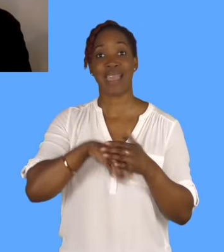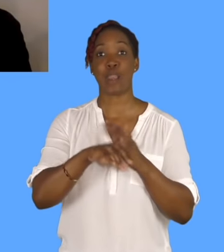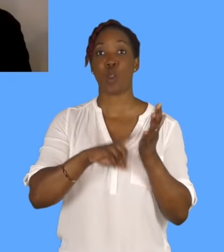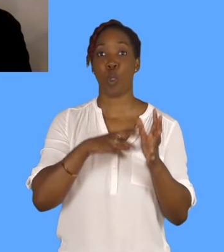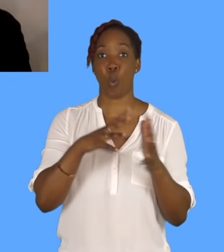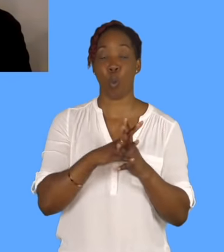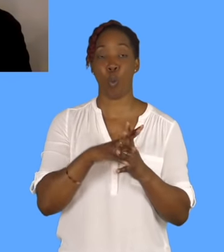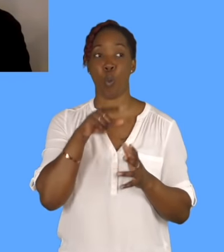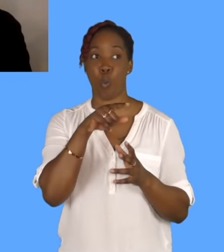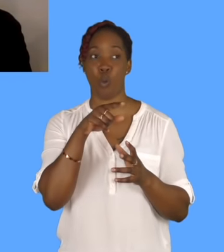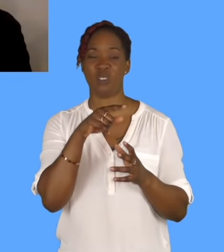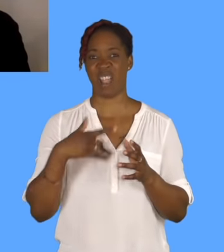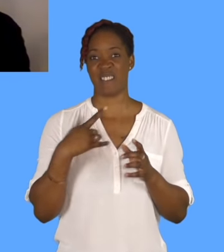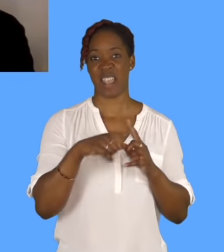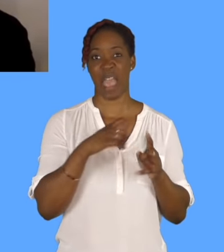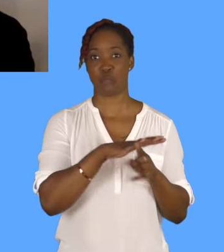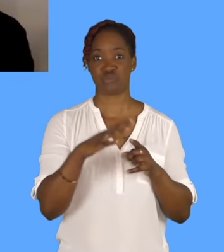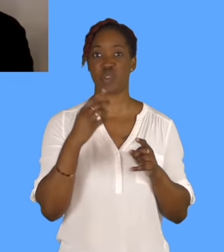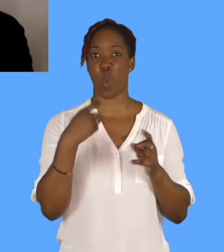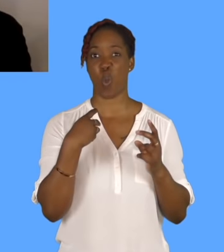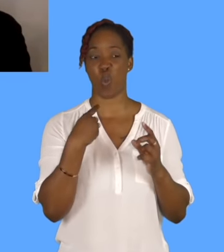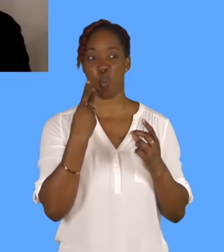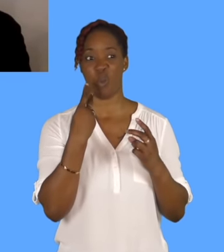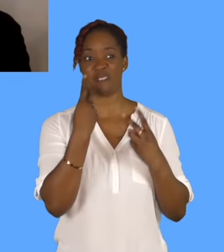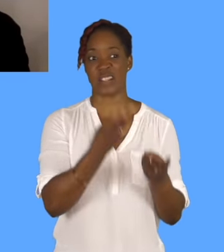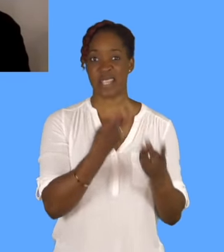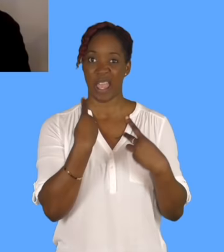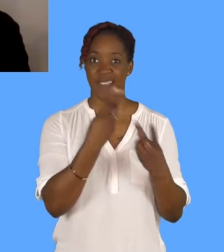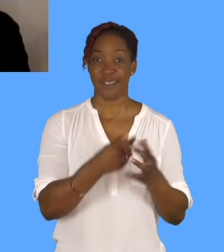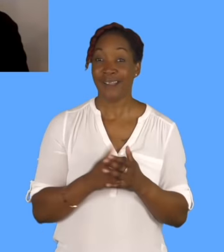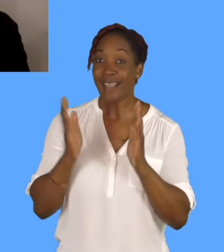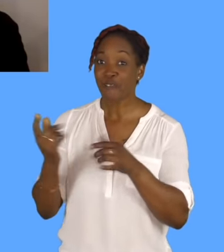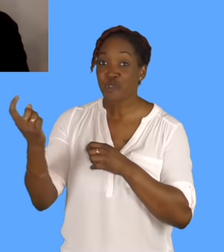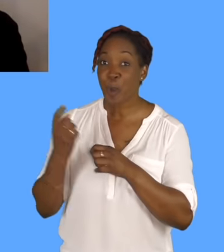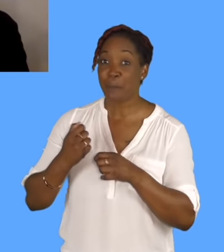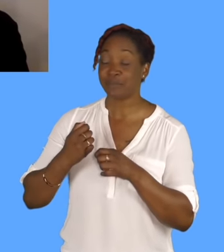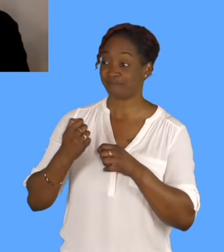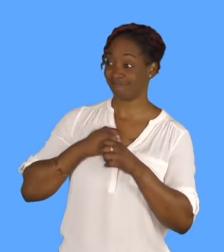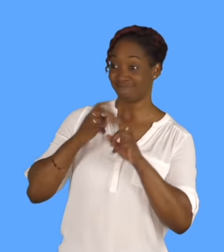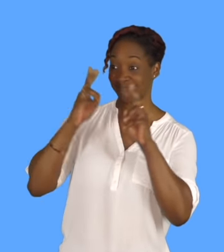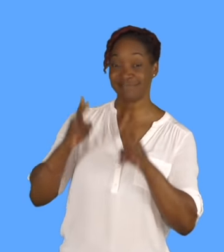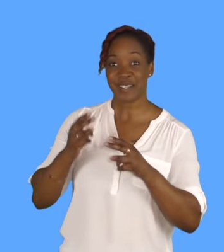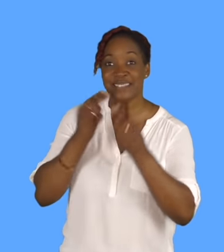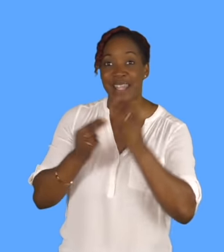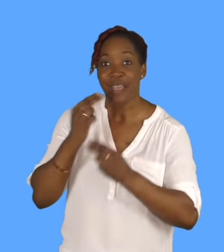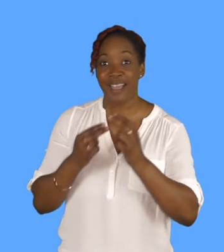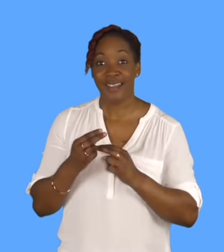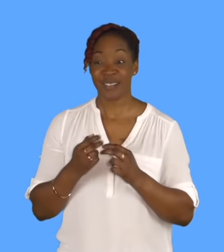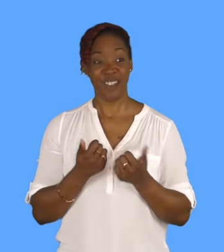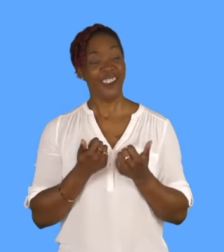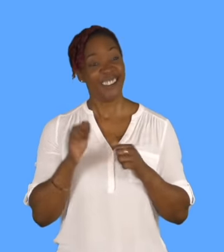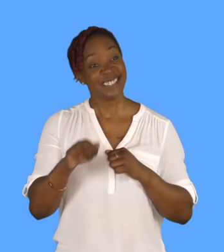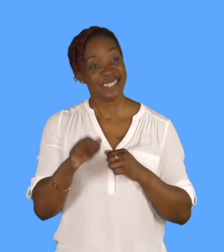to come for dinner next time you're not visiting. Yeah, yeah, yeah, definitely. I'd love that. Yeah. Excellent. How is it in,